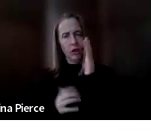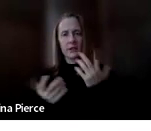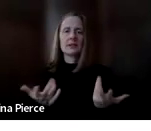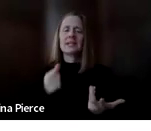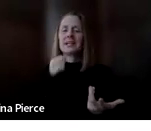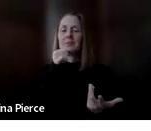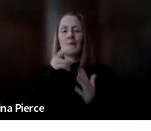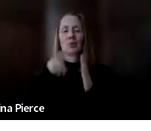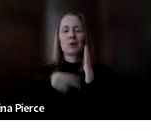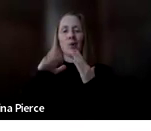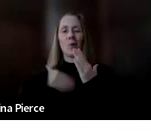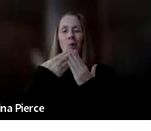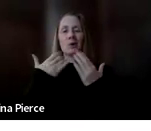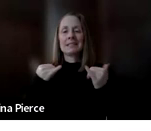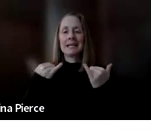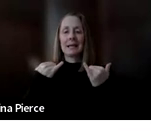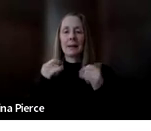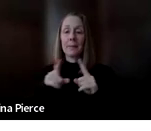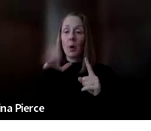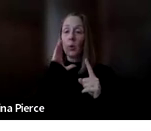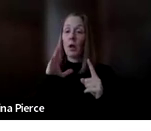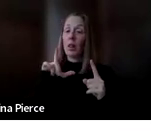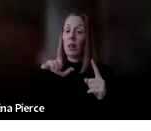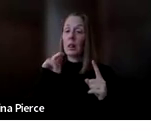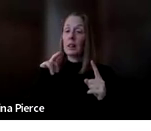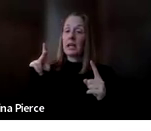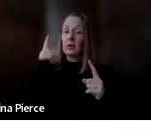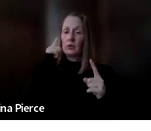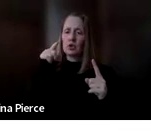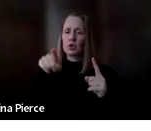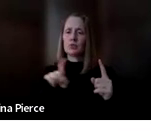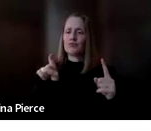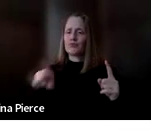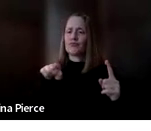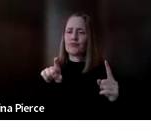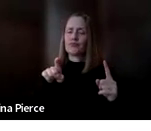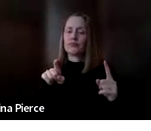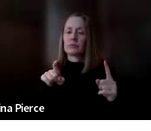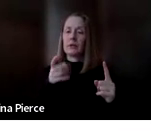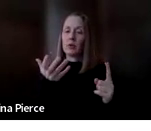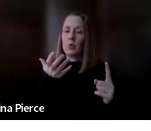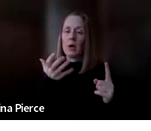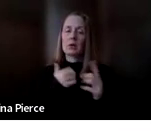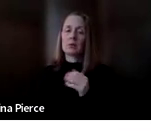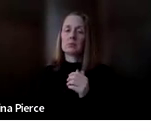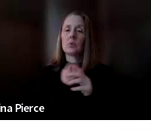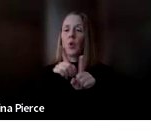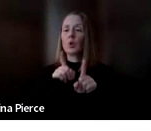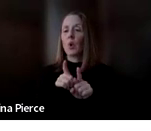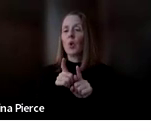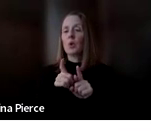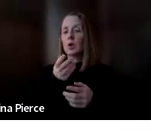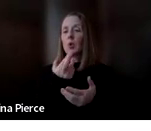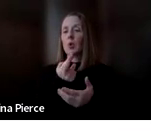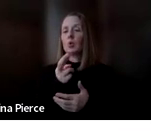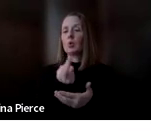to read it all today, but there it will be the link in the chat for you to click on if you'd like that. And it's also in our resource guide at the end.